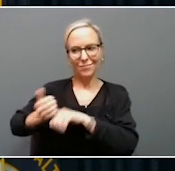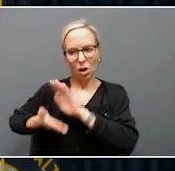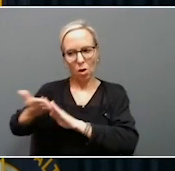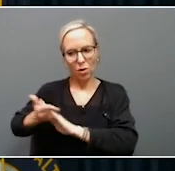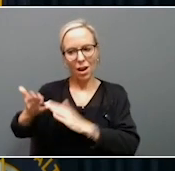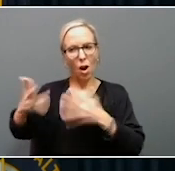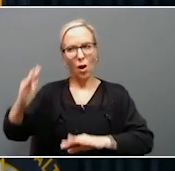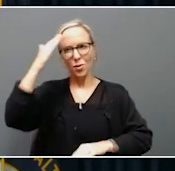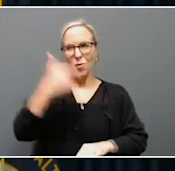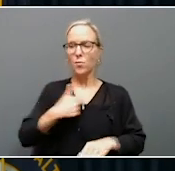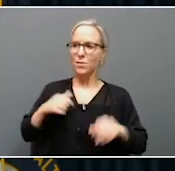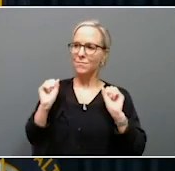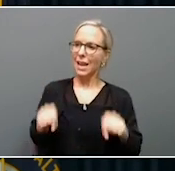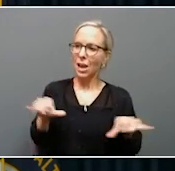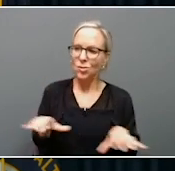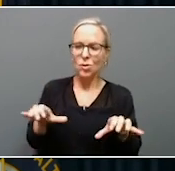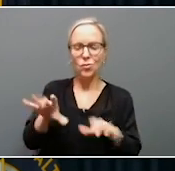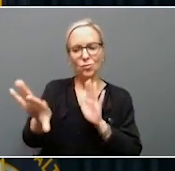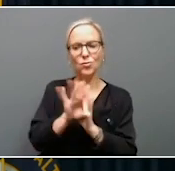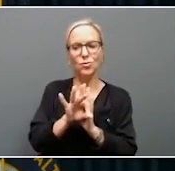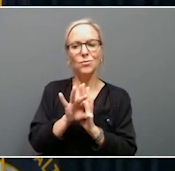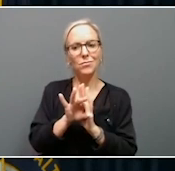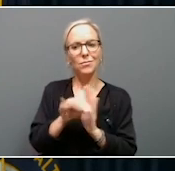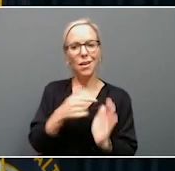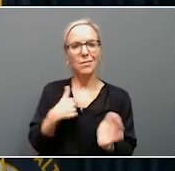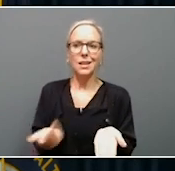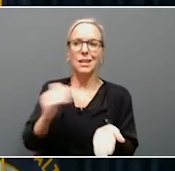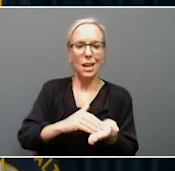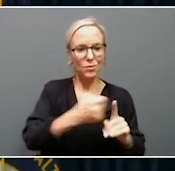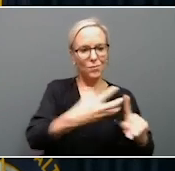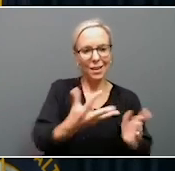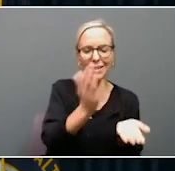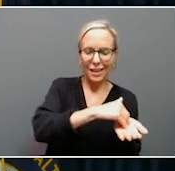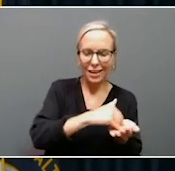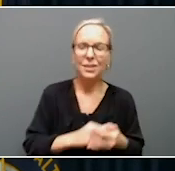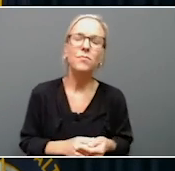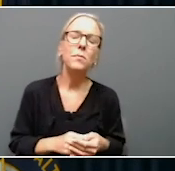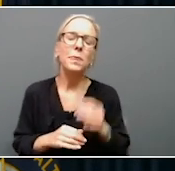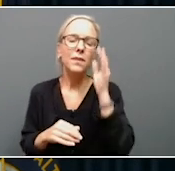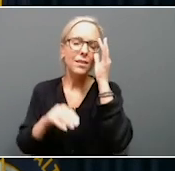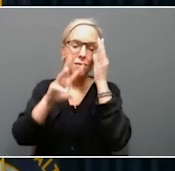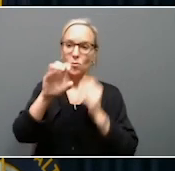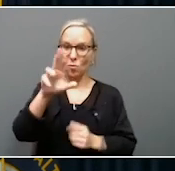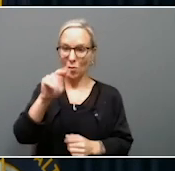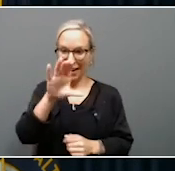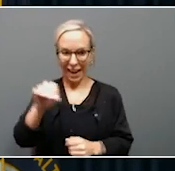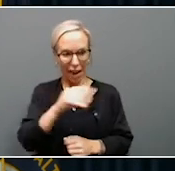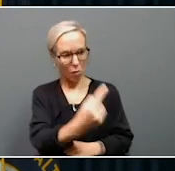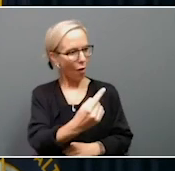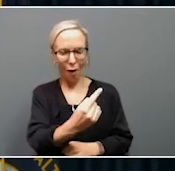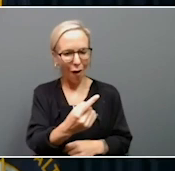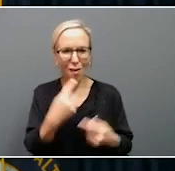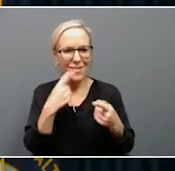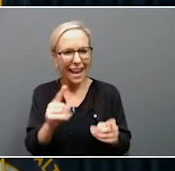we're capable of and choosing us for their expansion. That's not all for Warren County. Last week, we announced Southern Coil